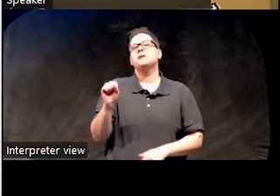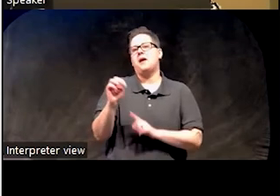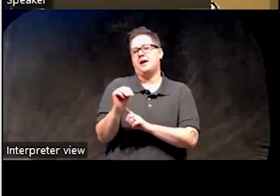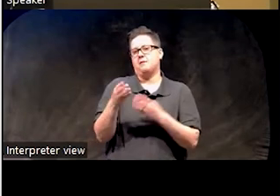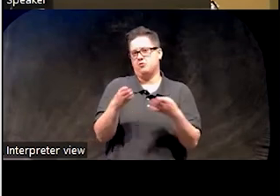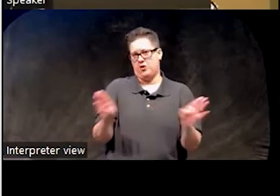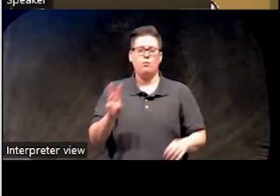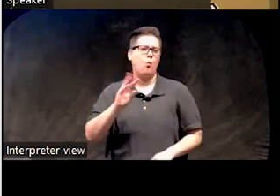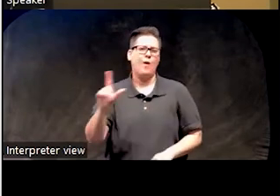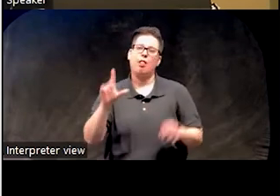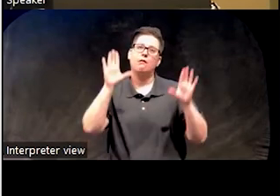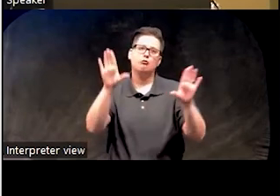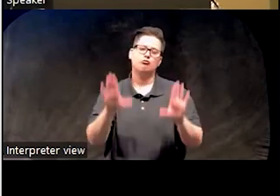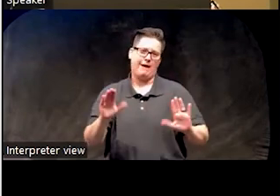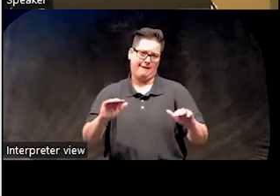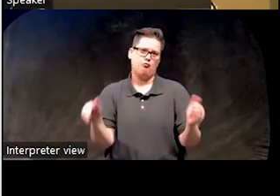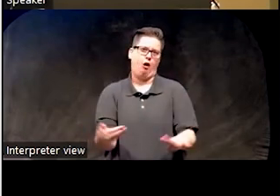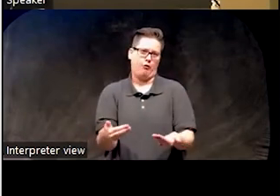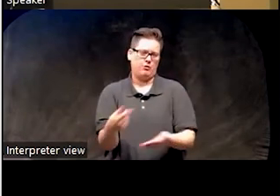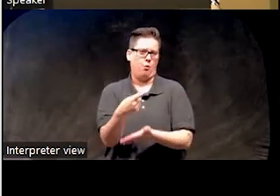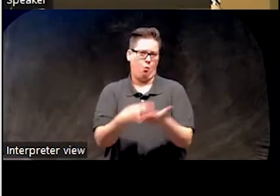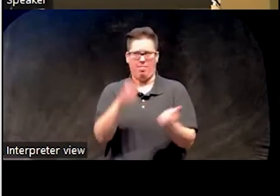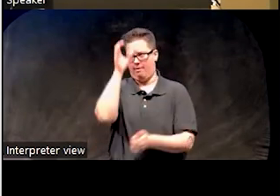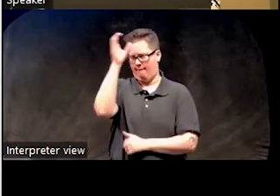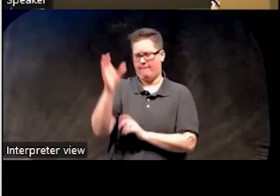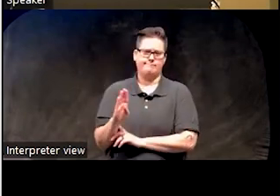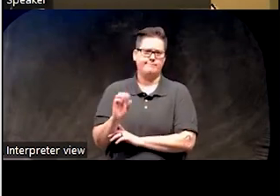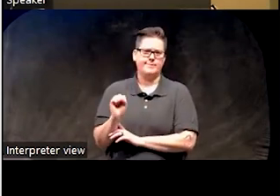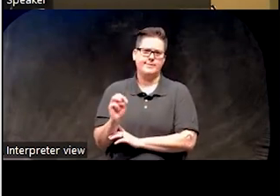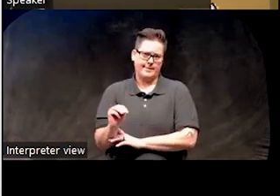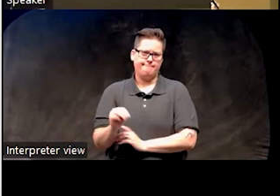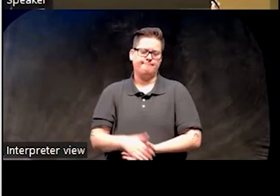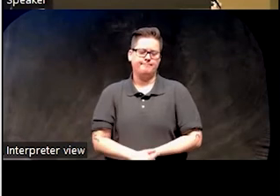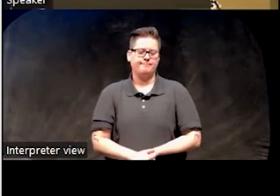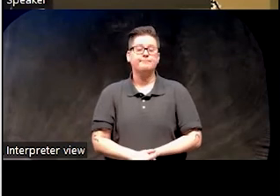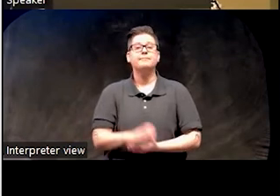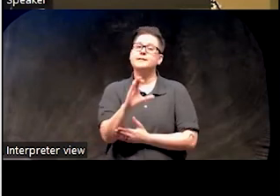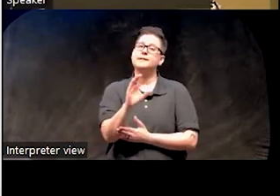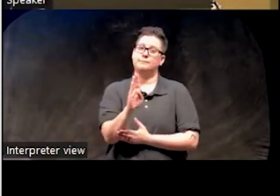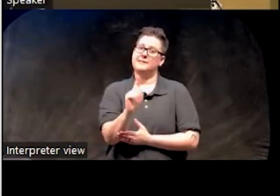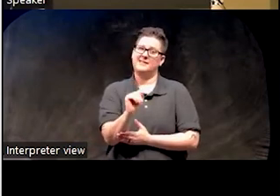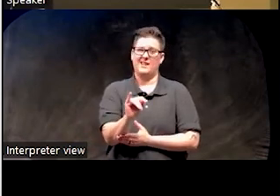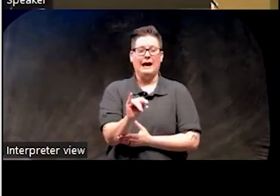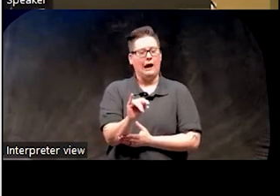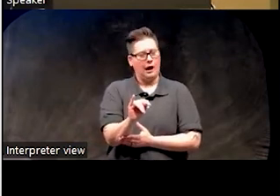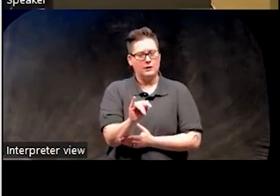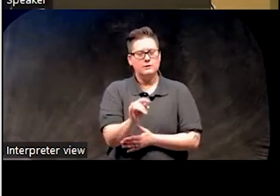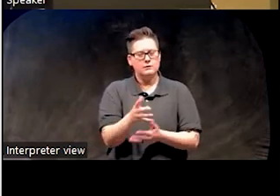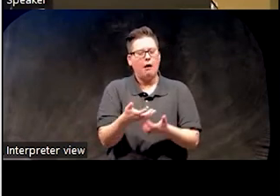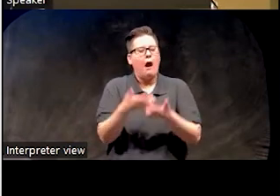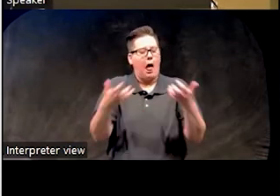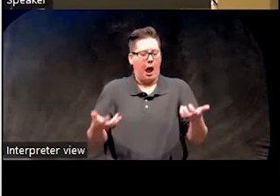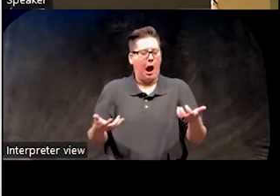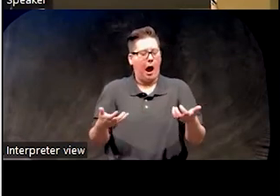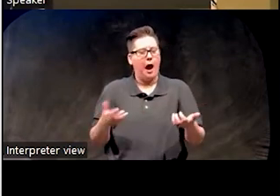in general. Will gave a great introduction to the concept of behavioral sleep medicine and CBTI does make up a pretty significant chunk